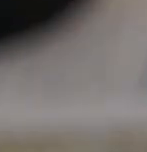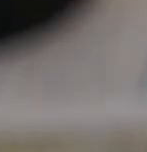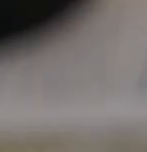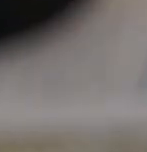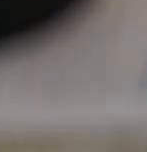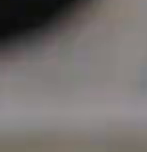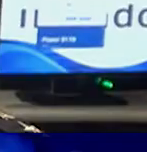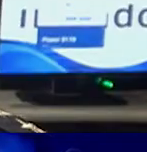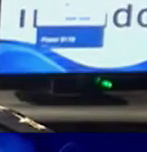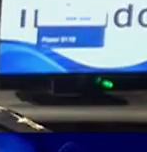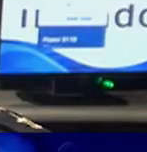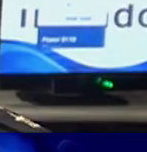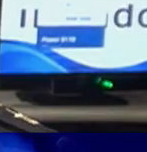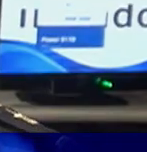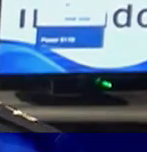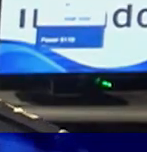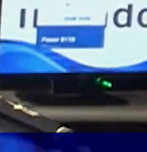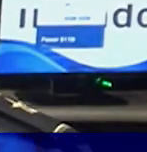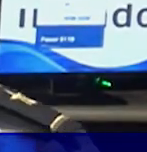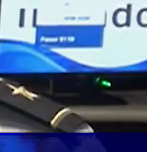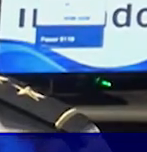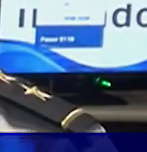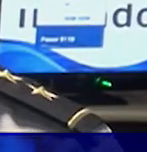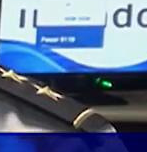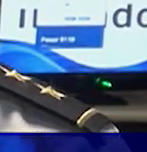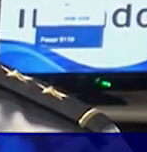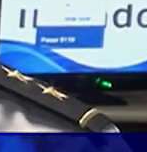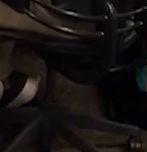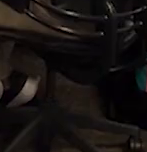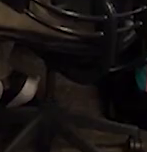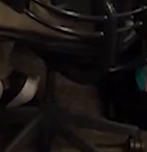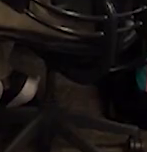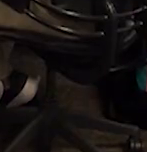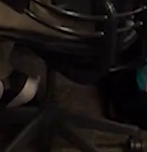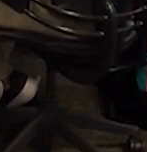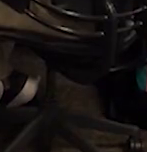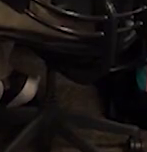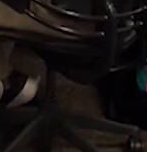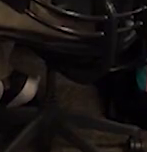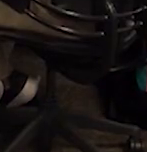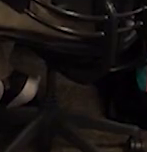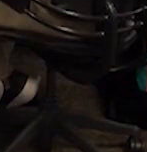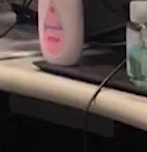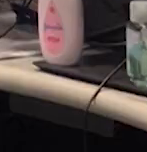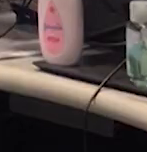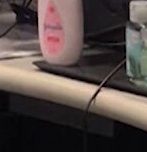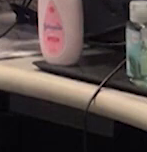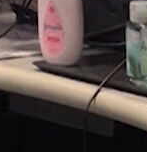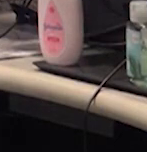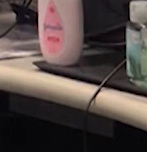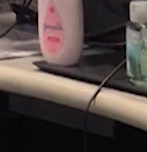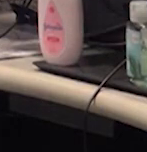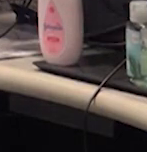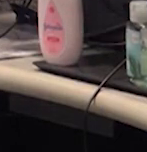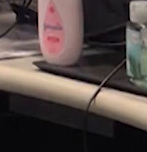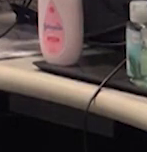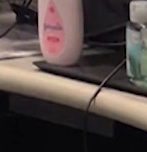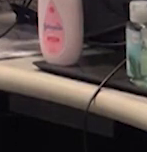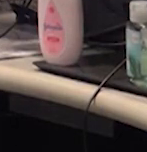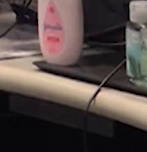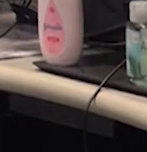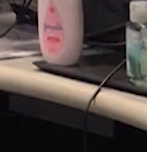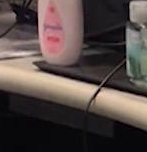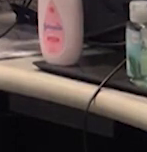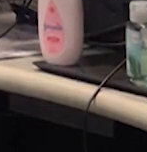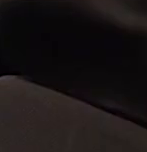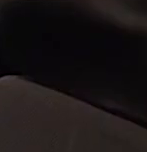center. When you call in, we're asking a series of questions and we're trying to determine whether or not you're showing the